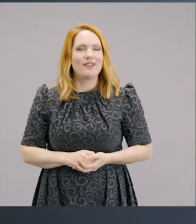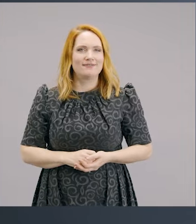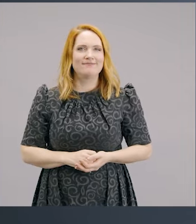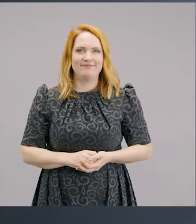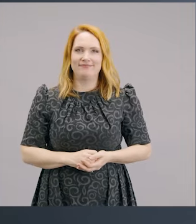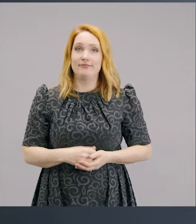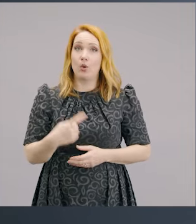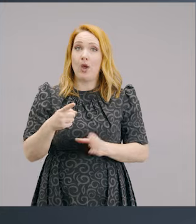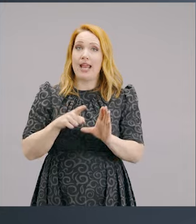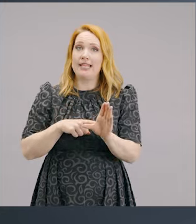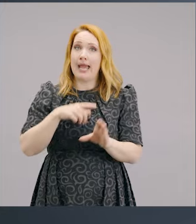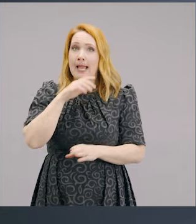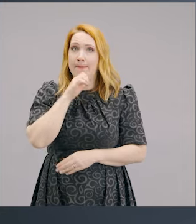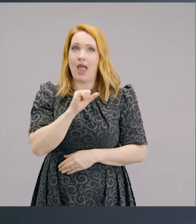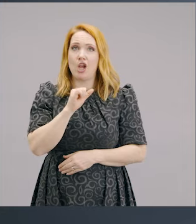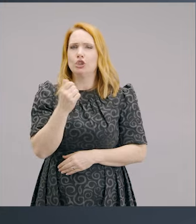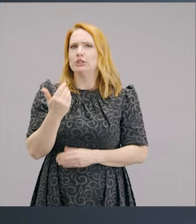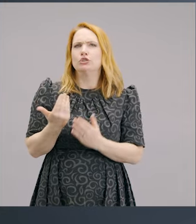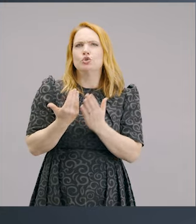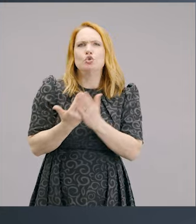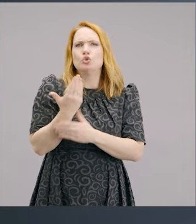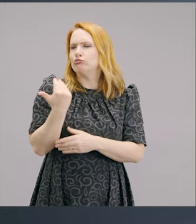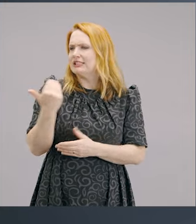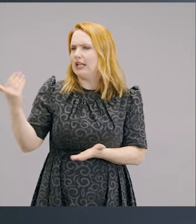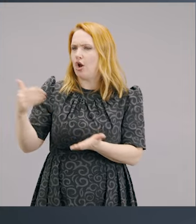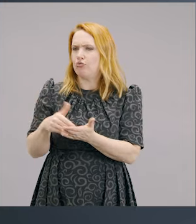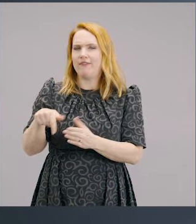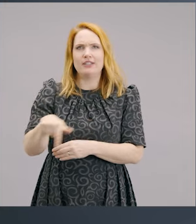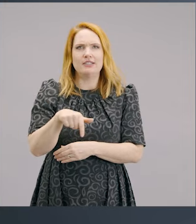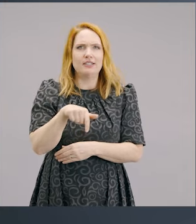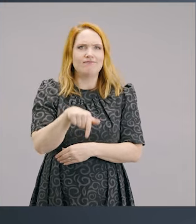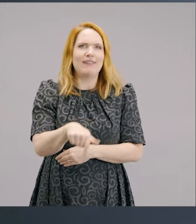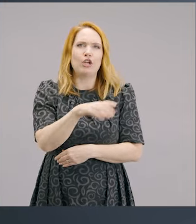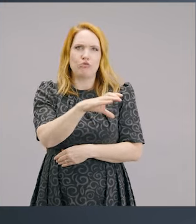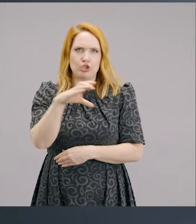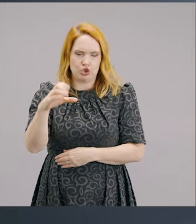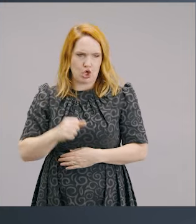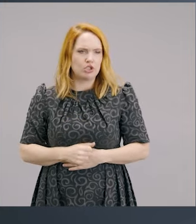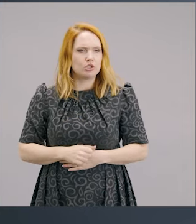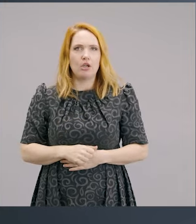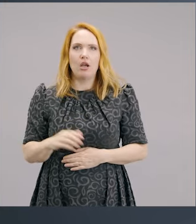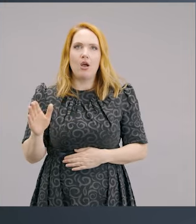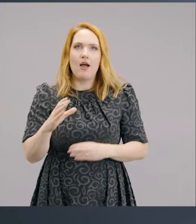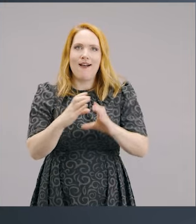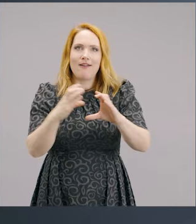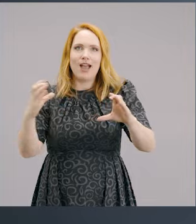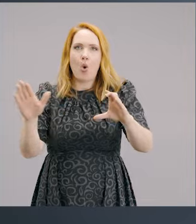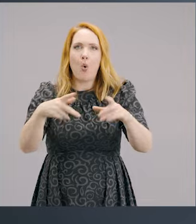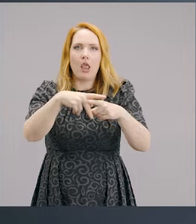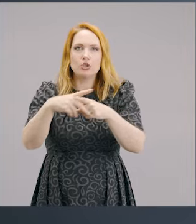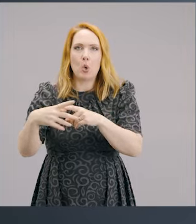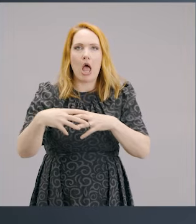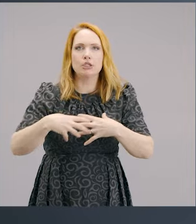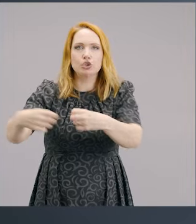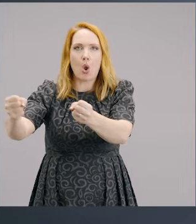Young man just in the last couple of weeks had just new to town, had all his tools stolen, $3,000 worth and we took up an